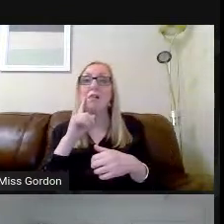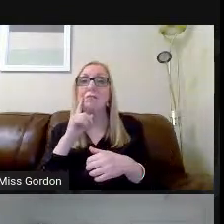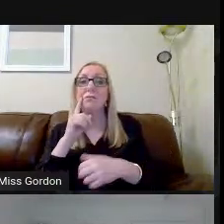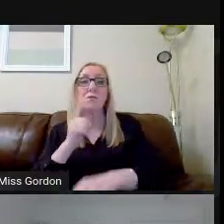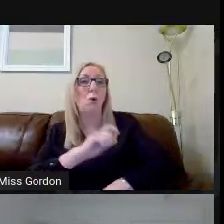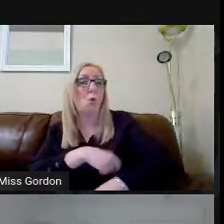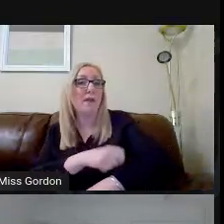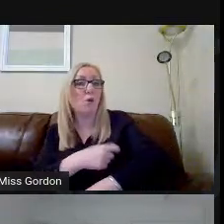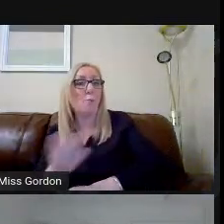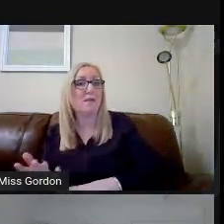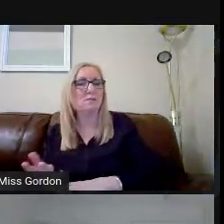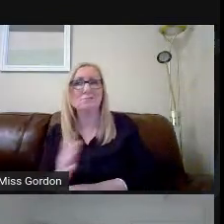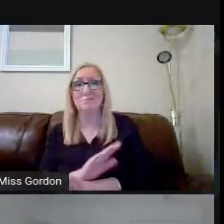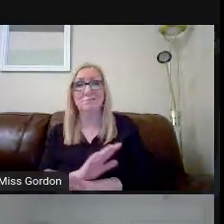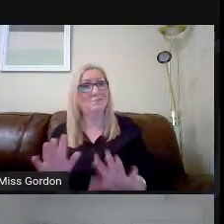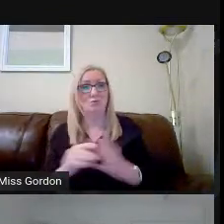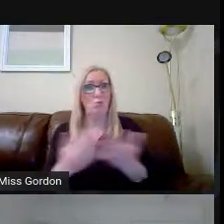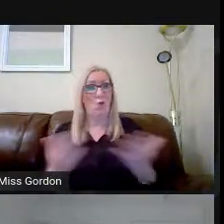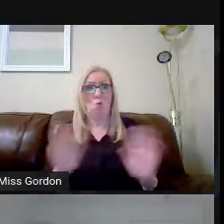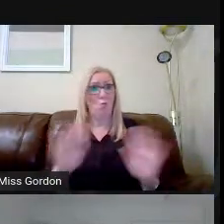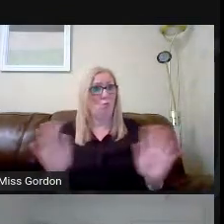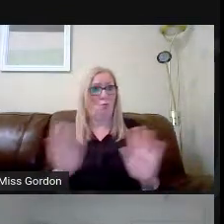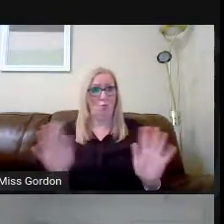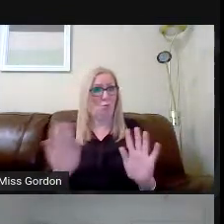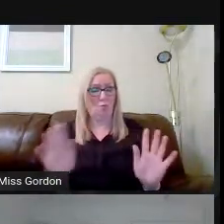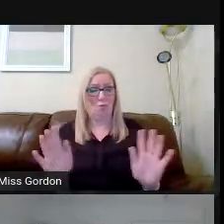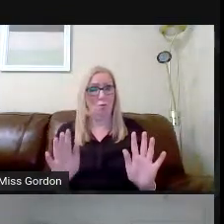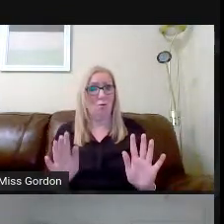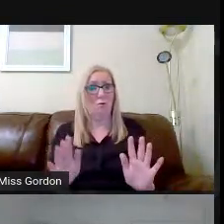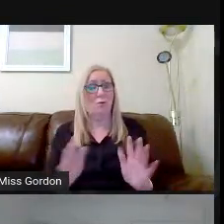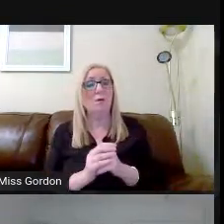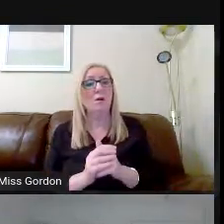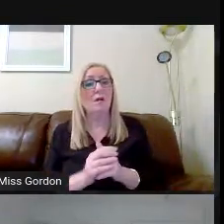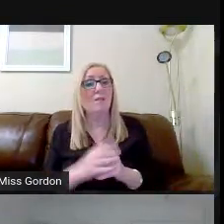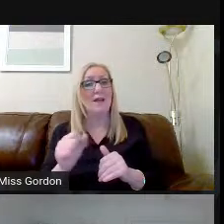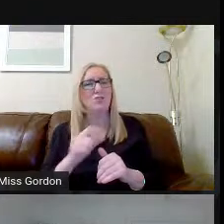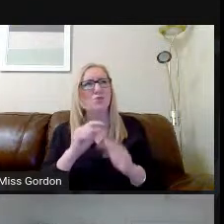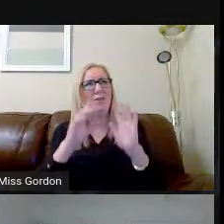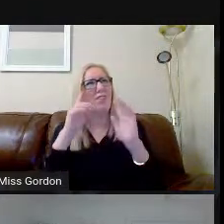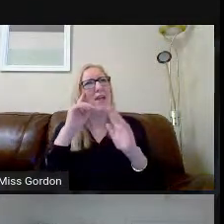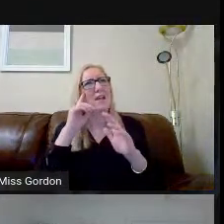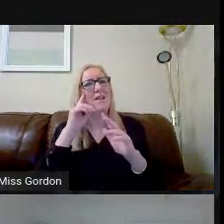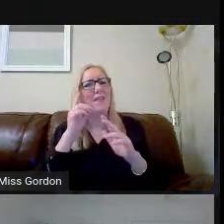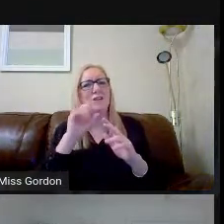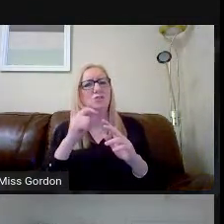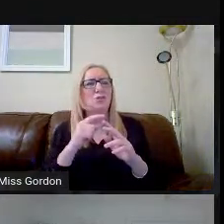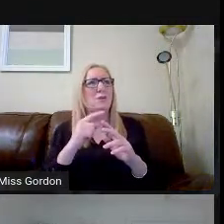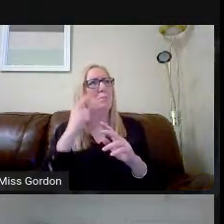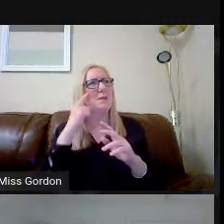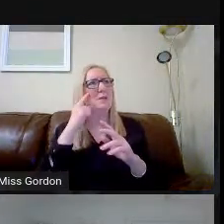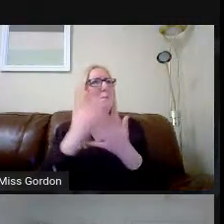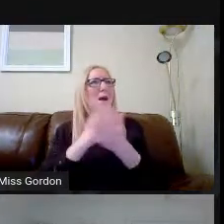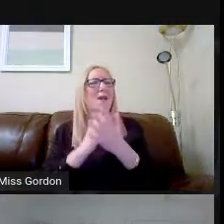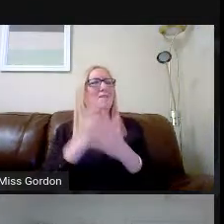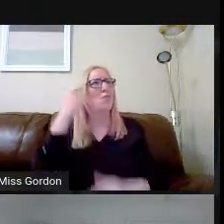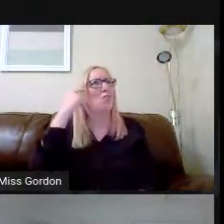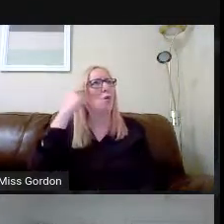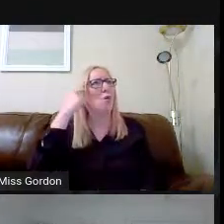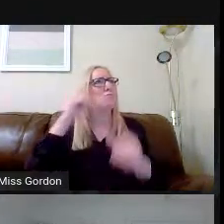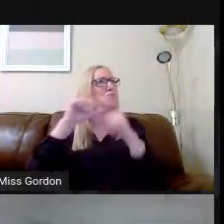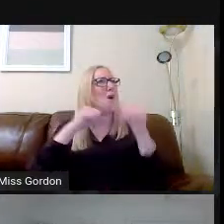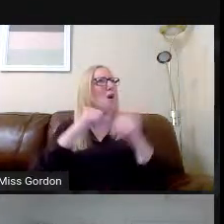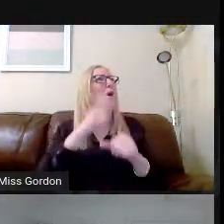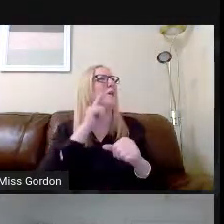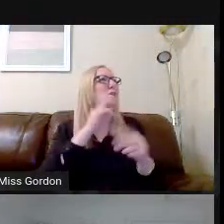That is no longer the case, thankfully. And that shouldn't be considered. That shouldn't enter into your thoughts in any